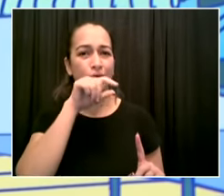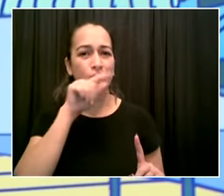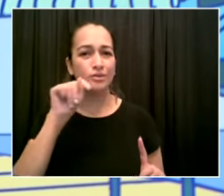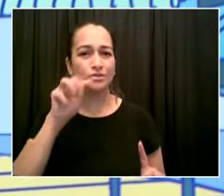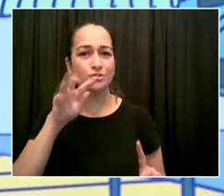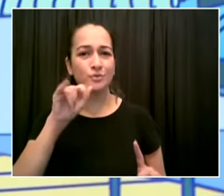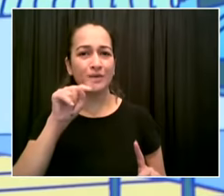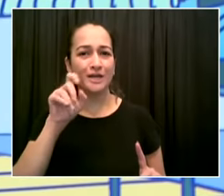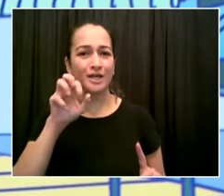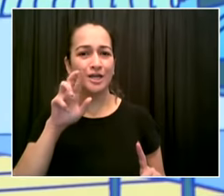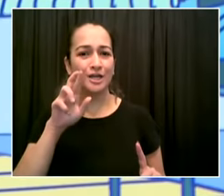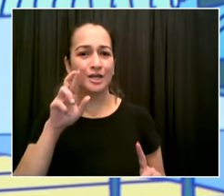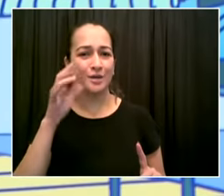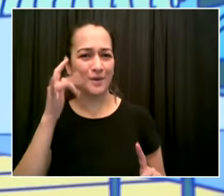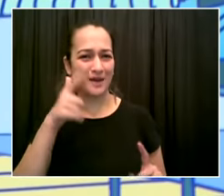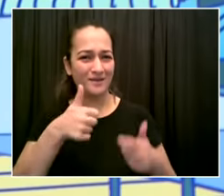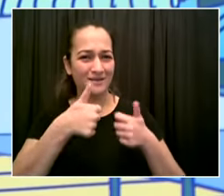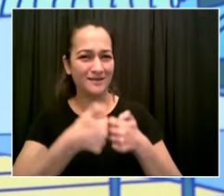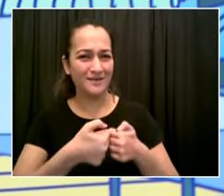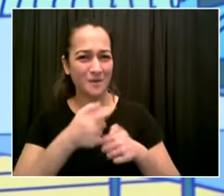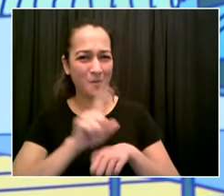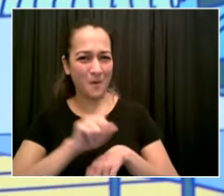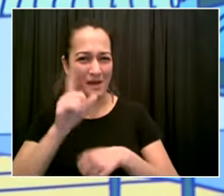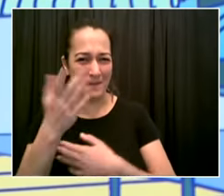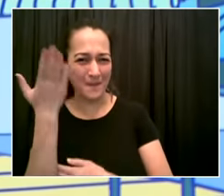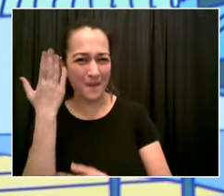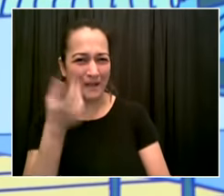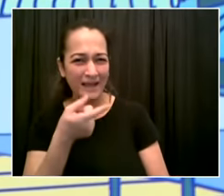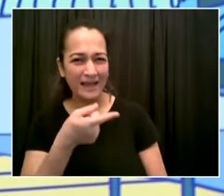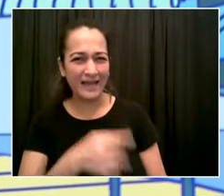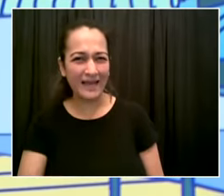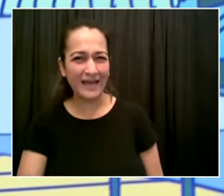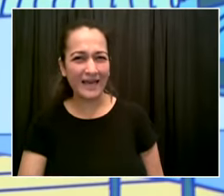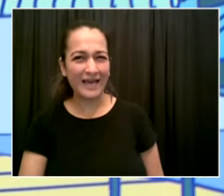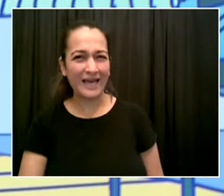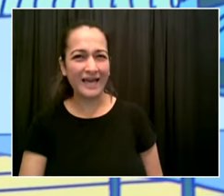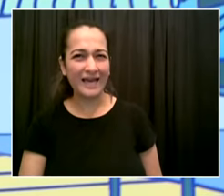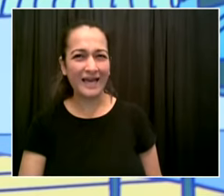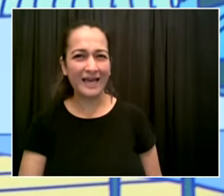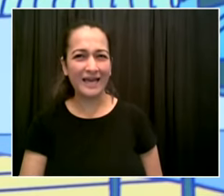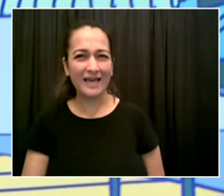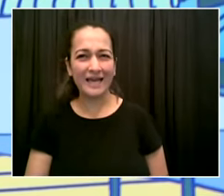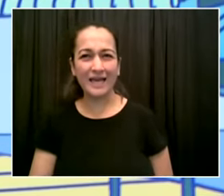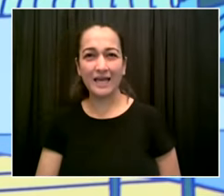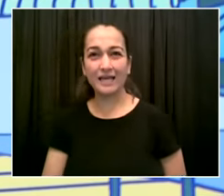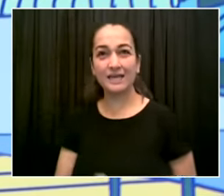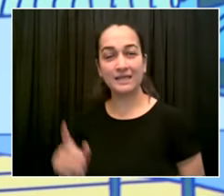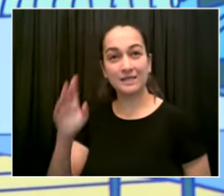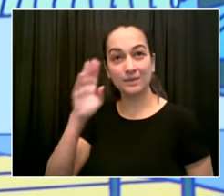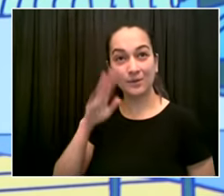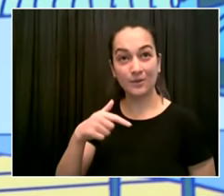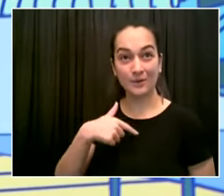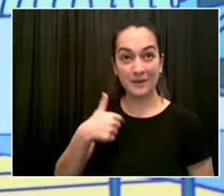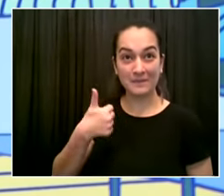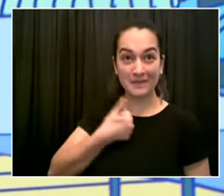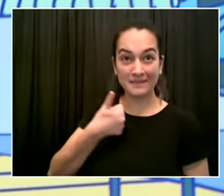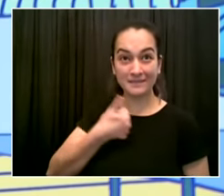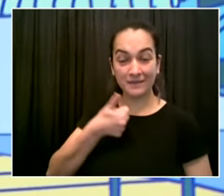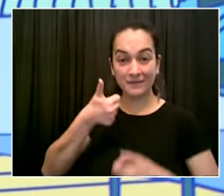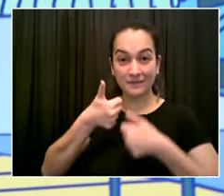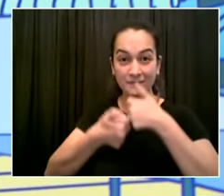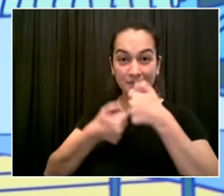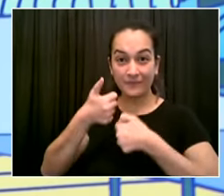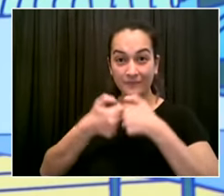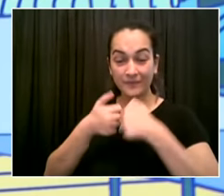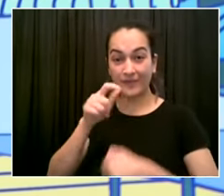i have a social media team that obviously has the license to put stuff out and that was they're doing and it's a tweet i don't know